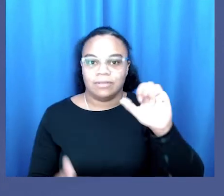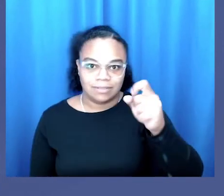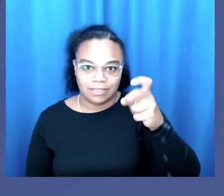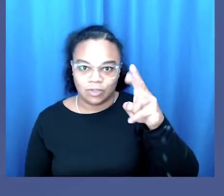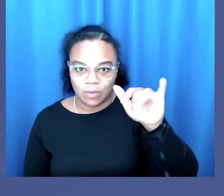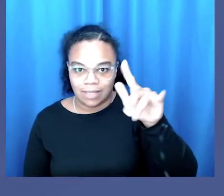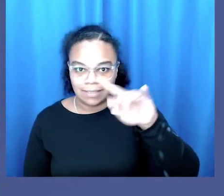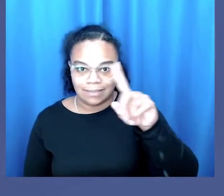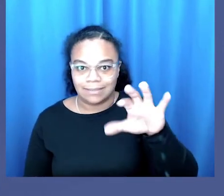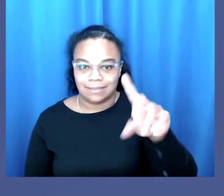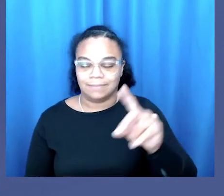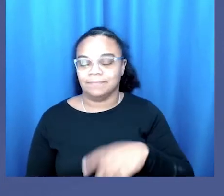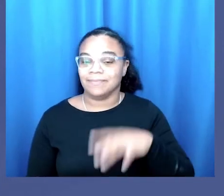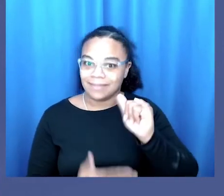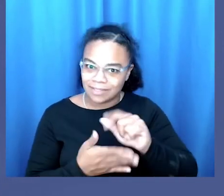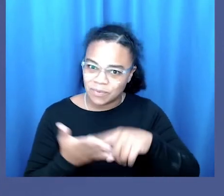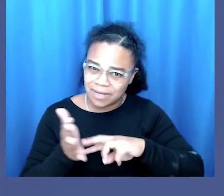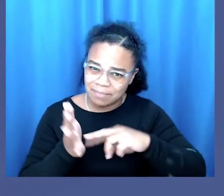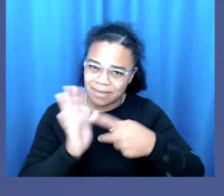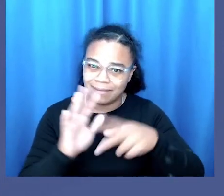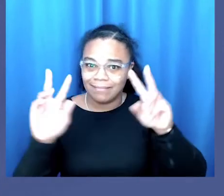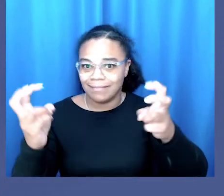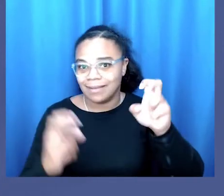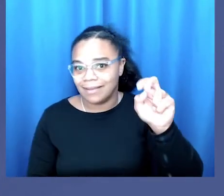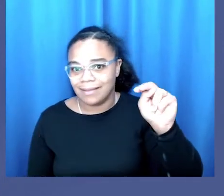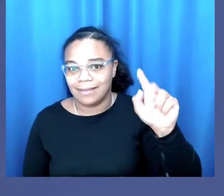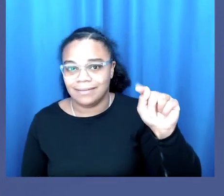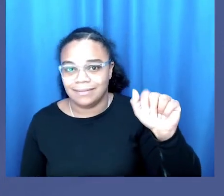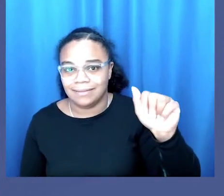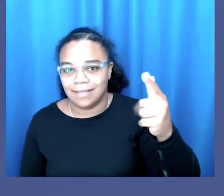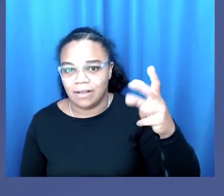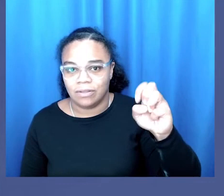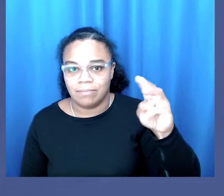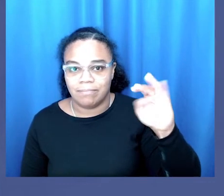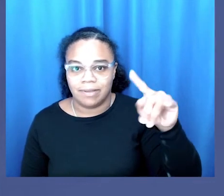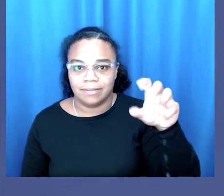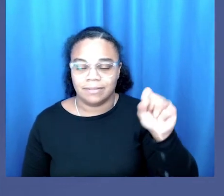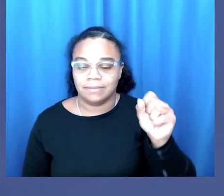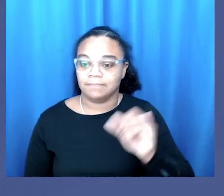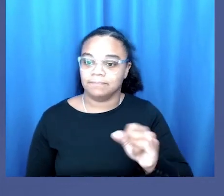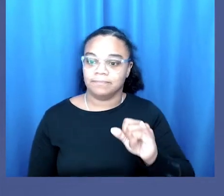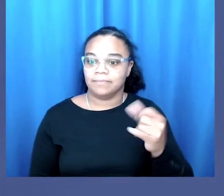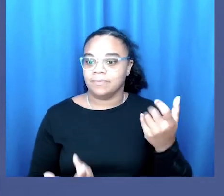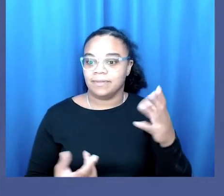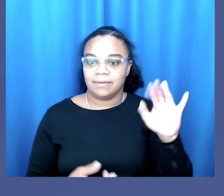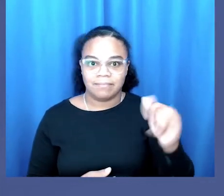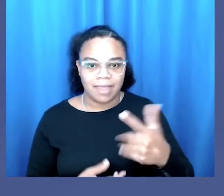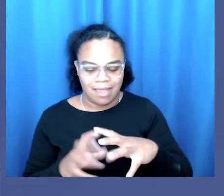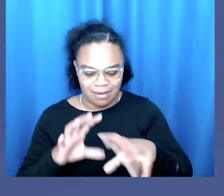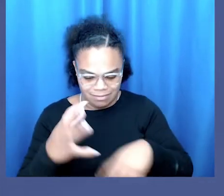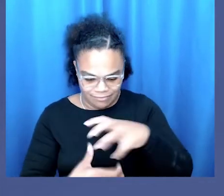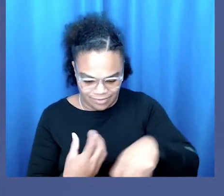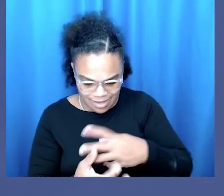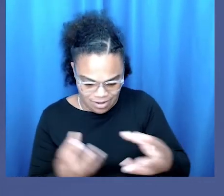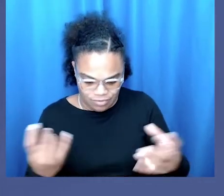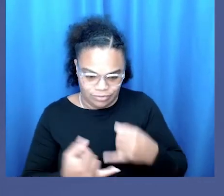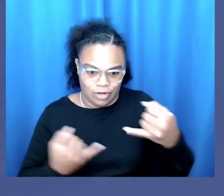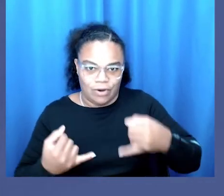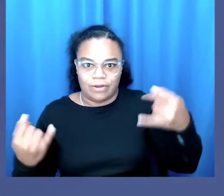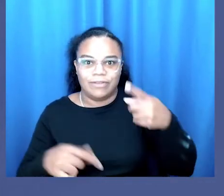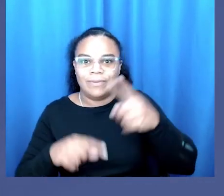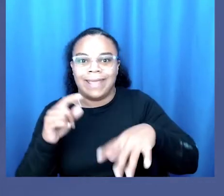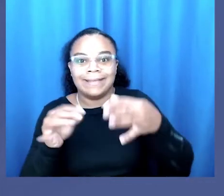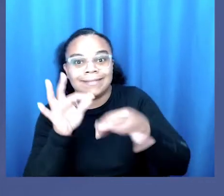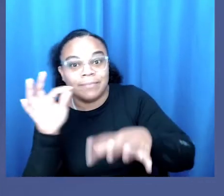bestialized blackness. This is what I mean by entanglements. Like a bag of skeins of tangled yarn you cannot